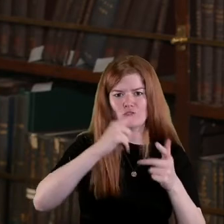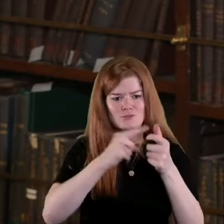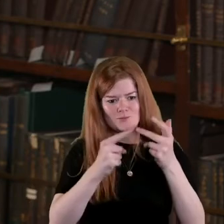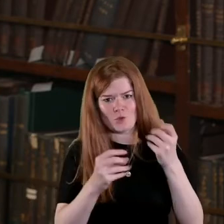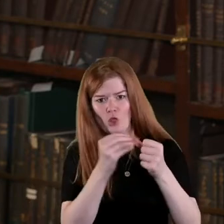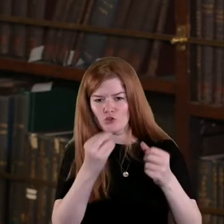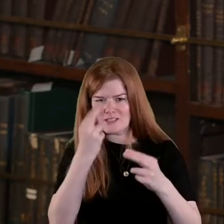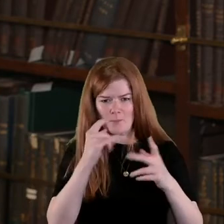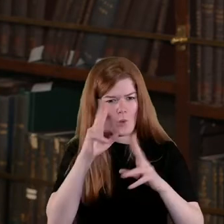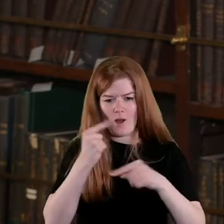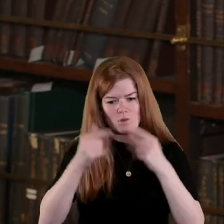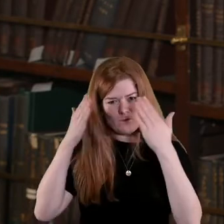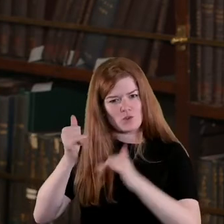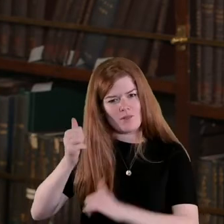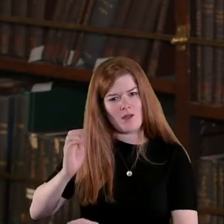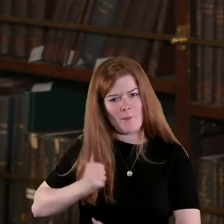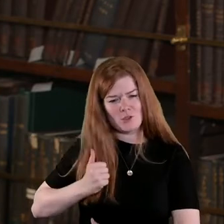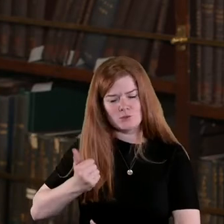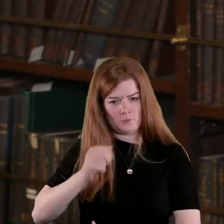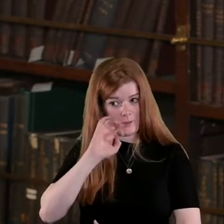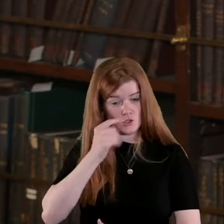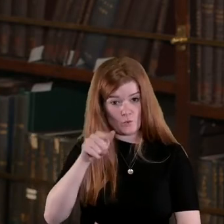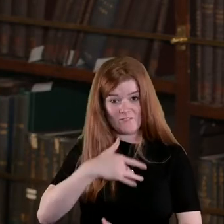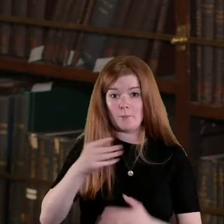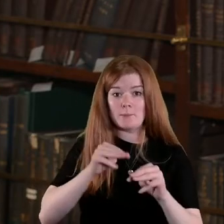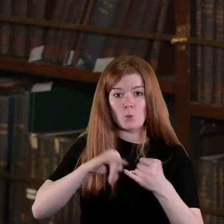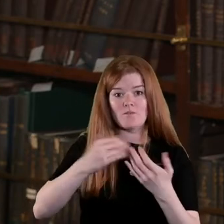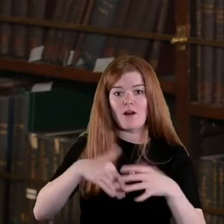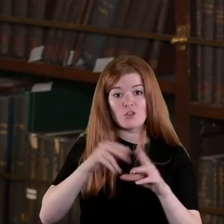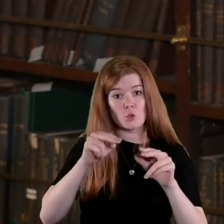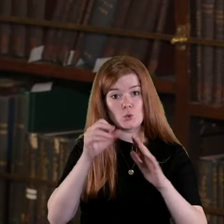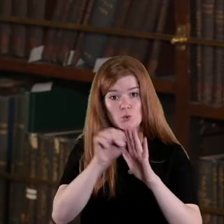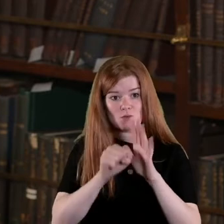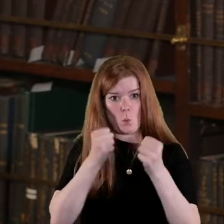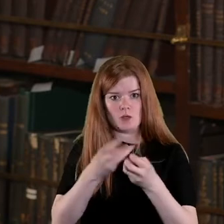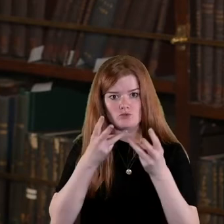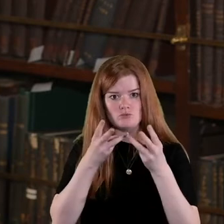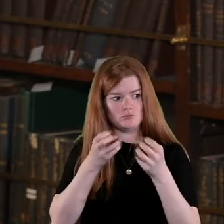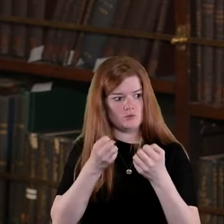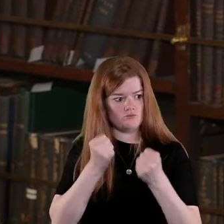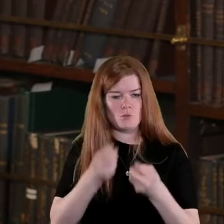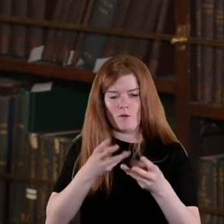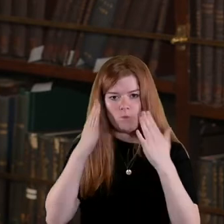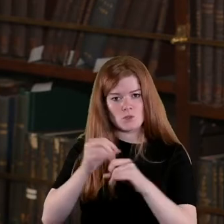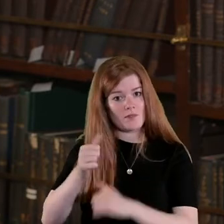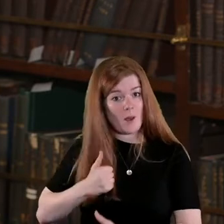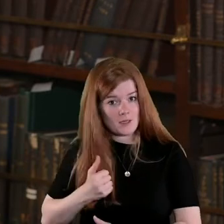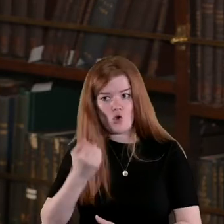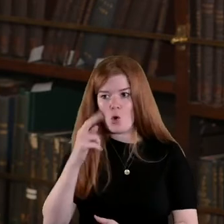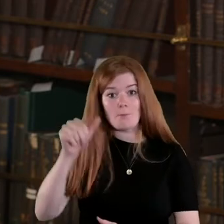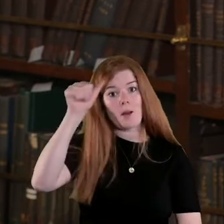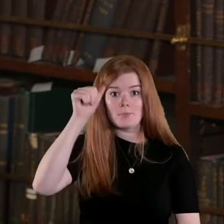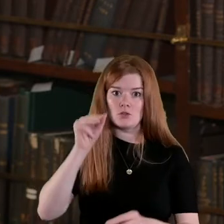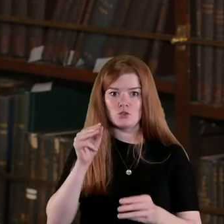was it because of the people who were involved in the new state wanted that emphasis was it just that the popular